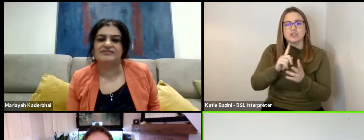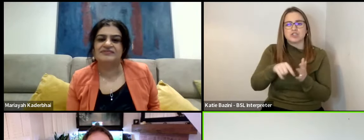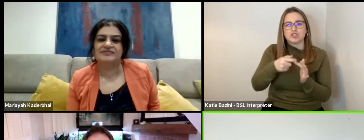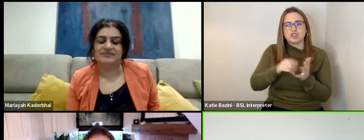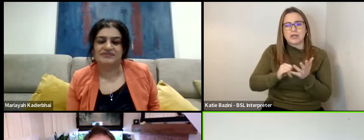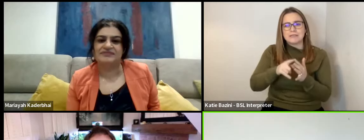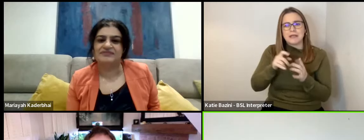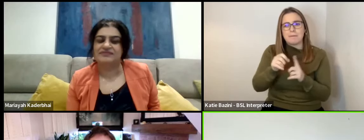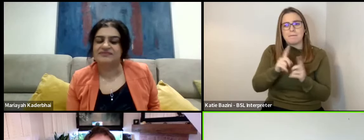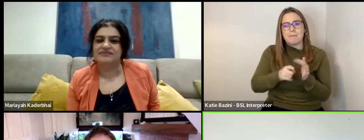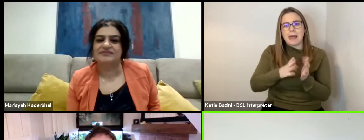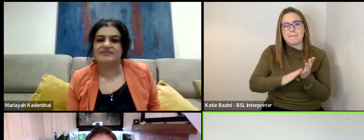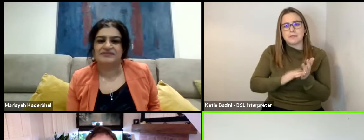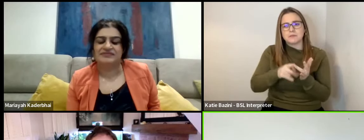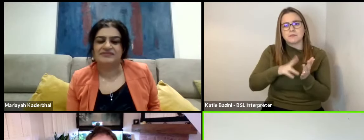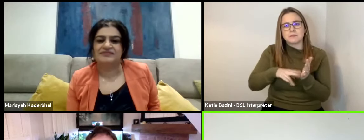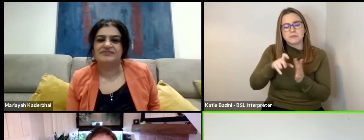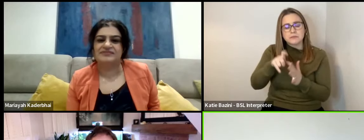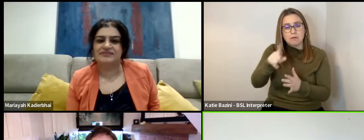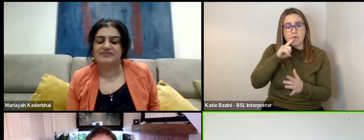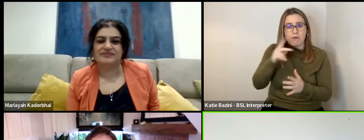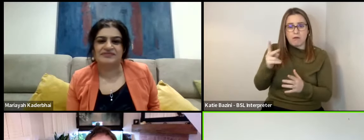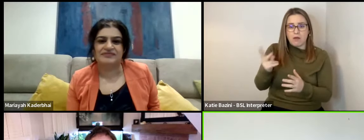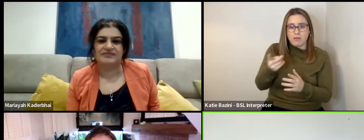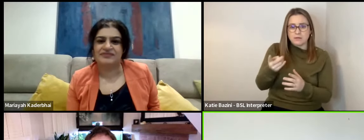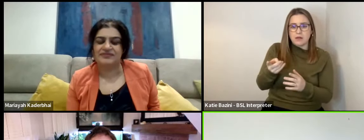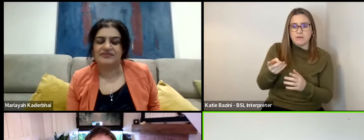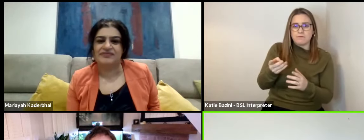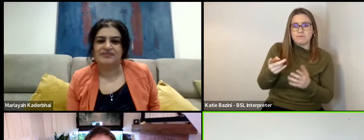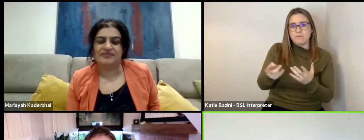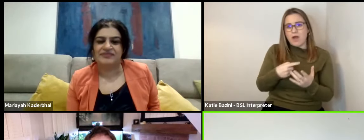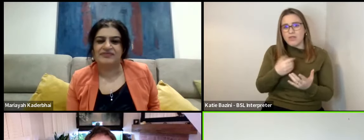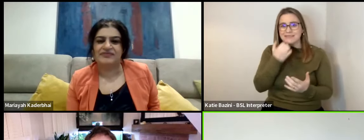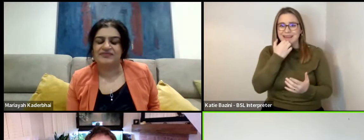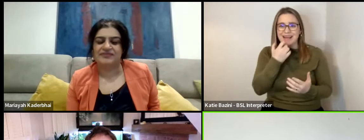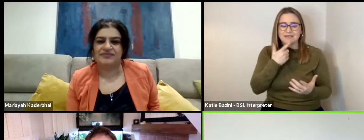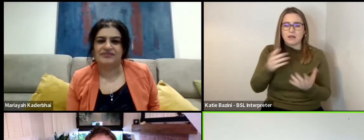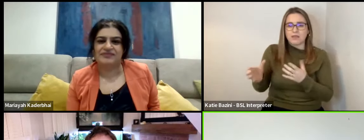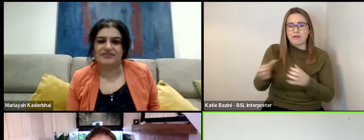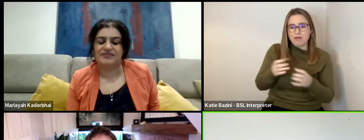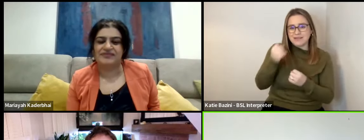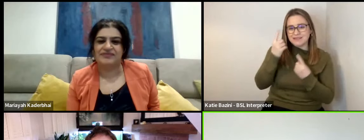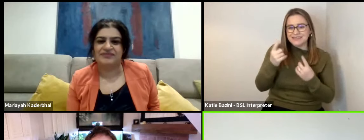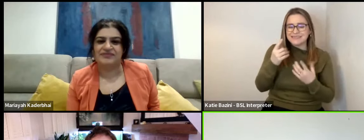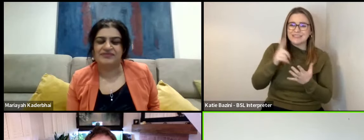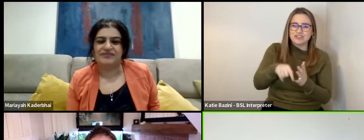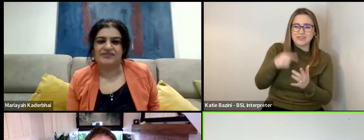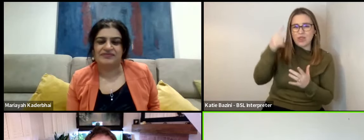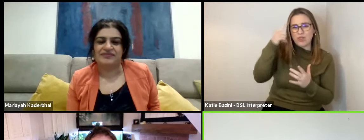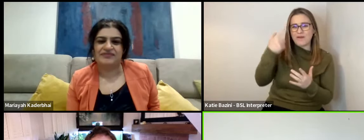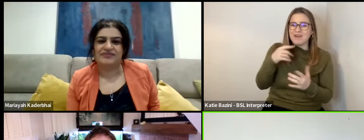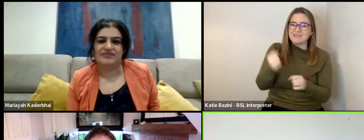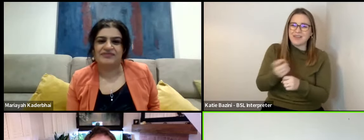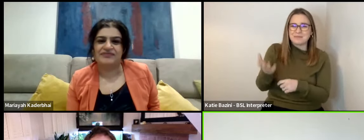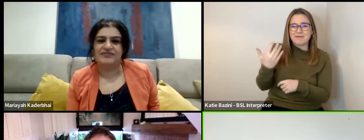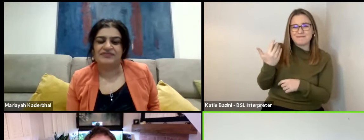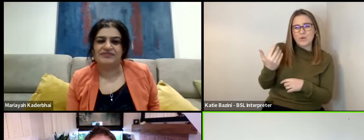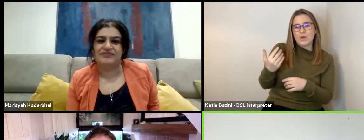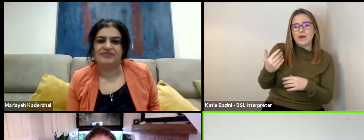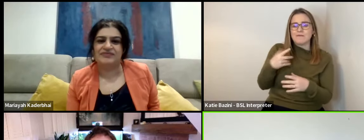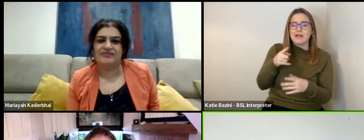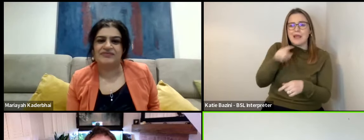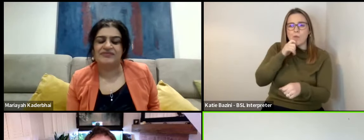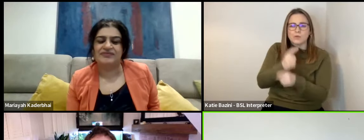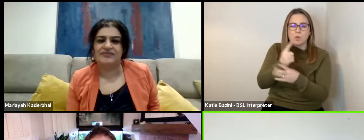was a touring and throwing to do with dates and another casting idea and Jesse thought, oh, I don't know if I've played something like this before and he can speak to that,